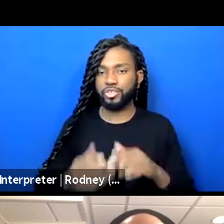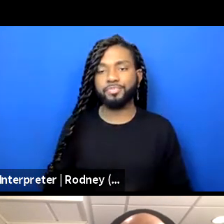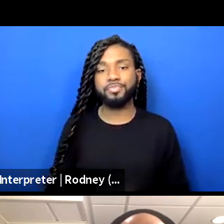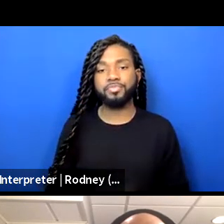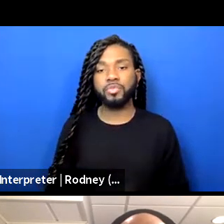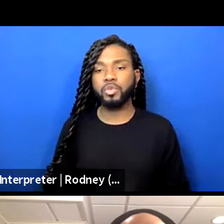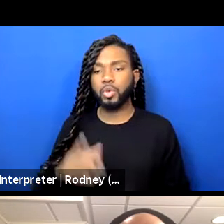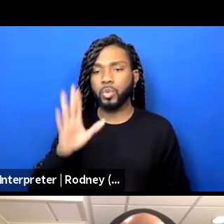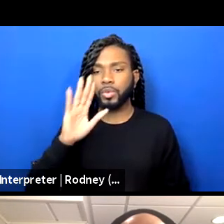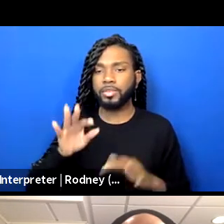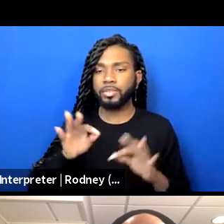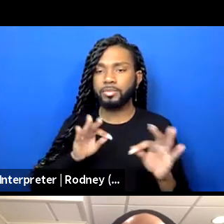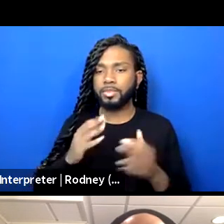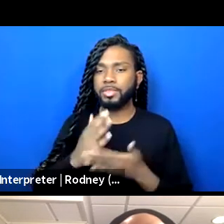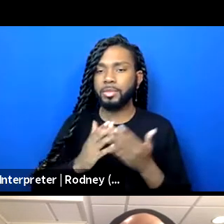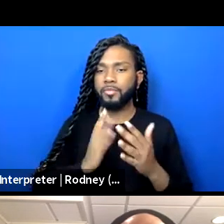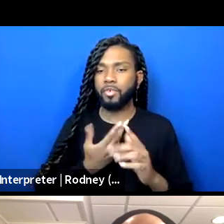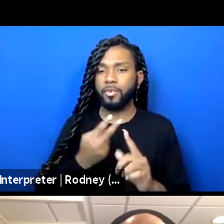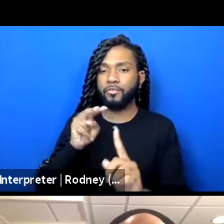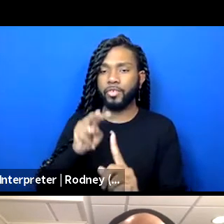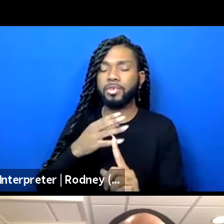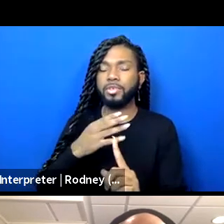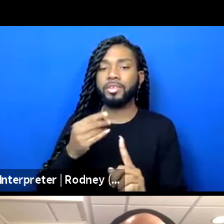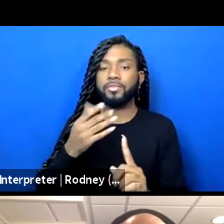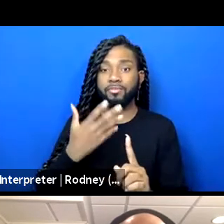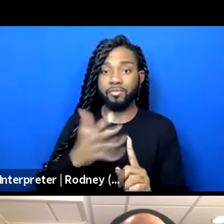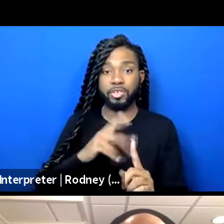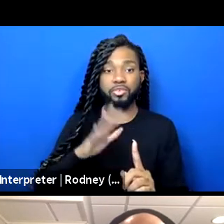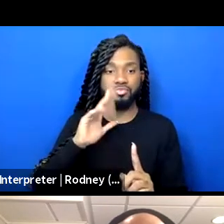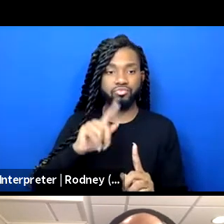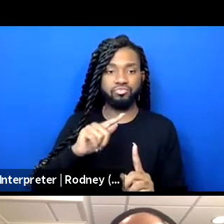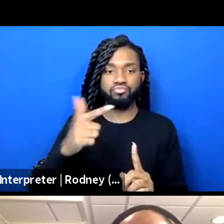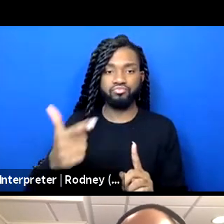and we will share, share this, I'll pass the baton to Shivanda.